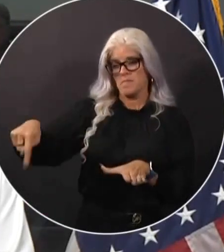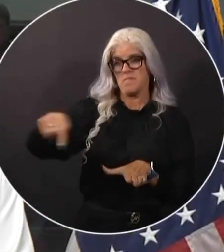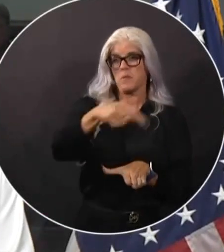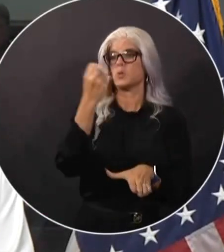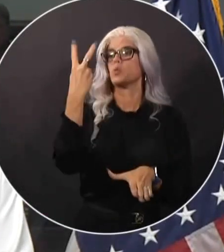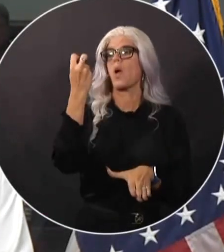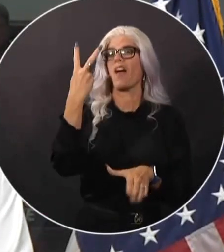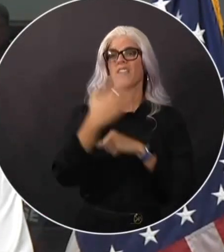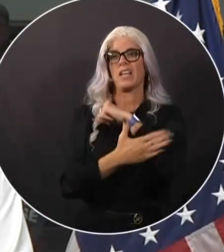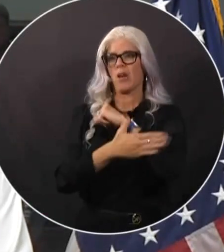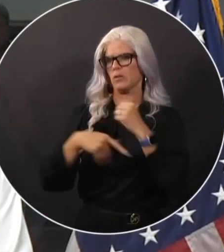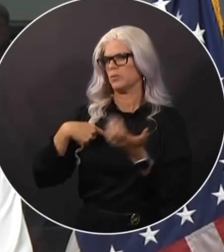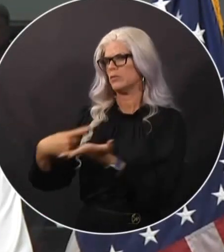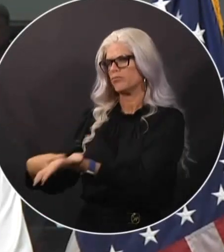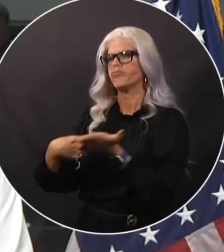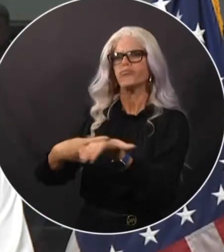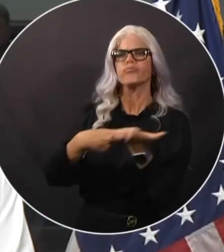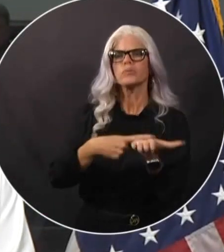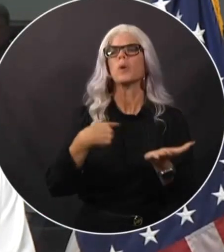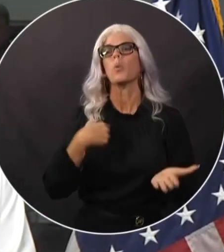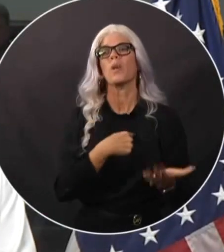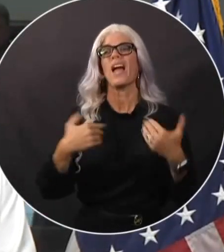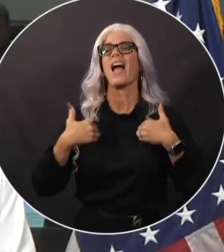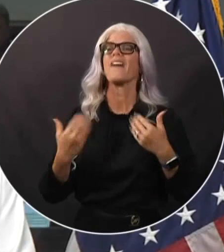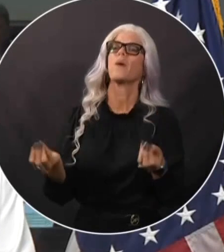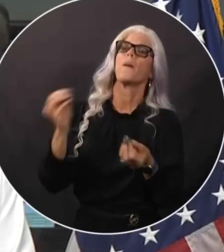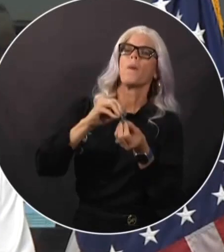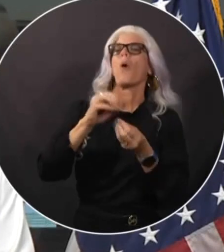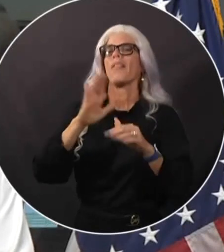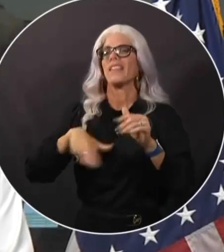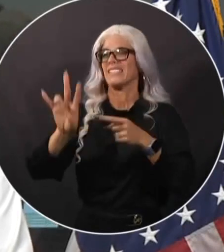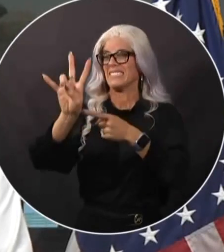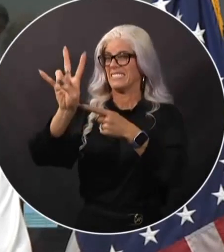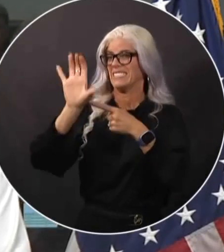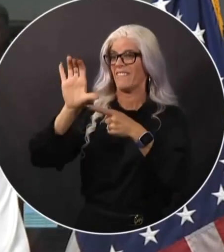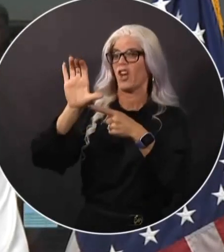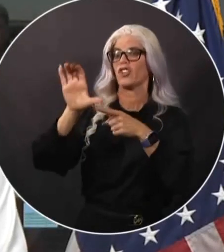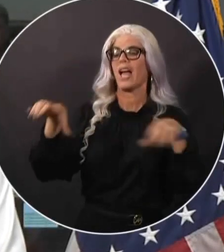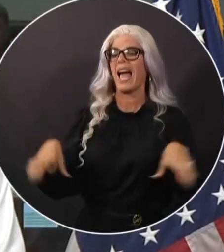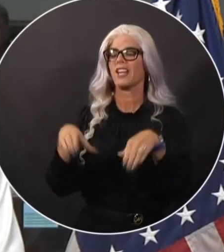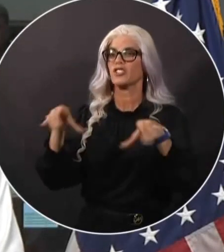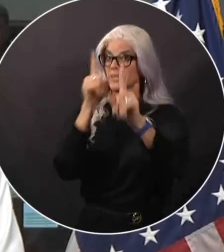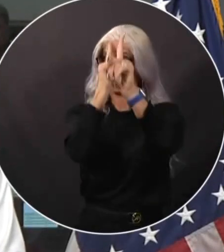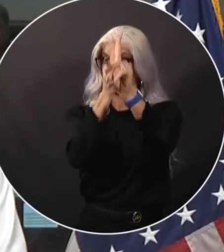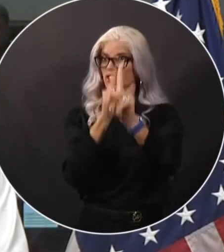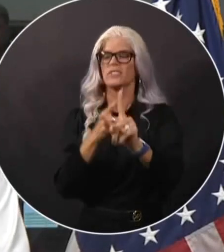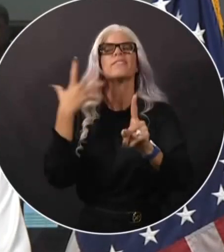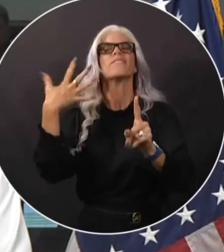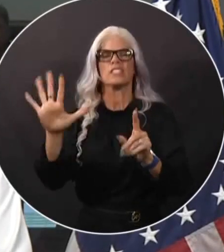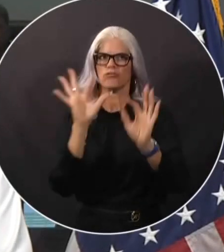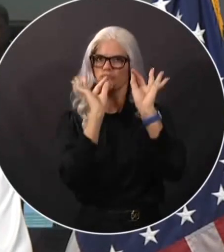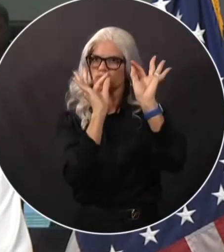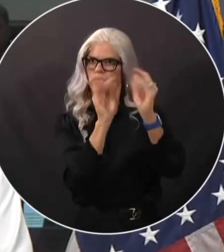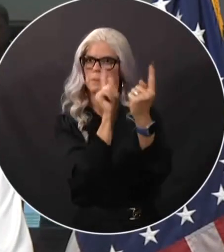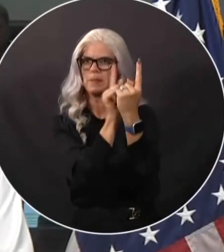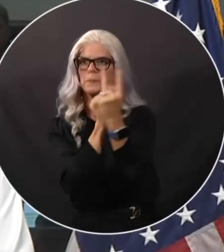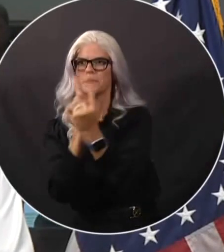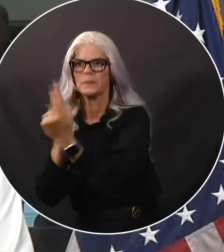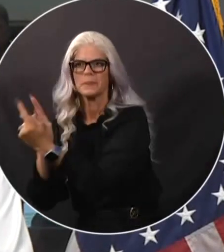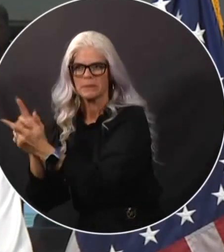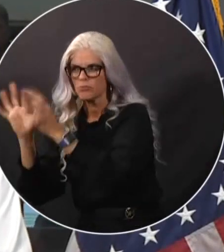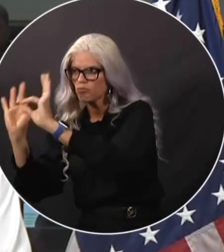700 active missions, as the governor has already mentioned. This includes coordination of resources such such as trucks of food,